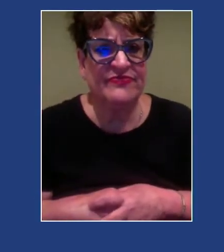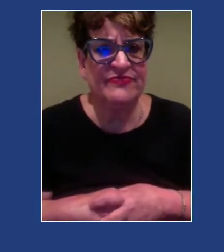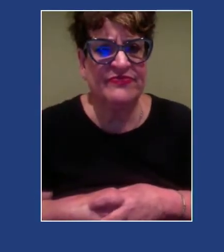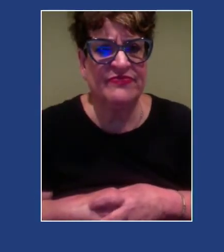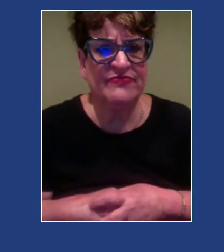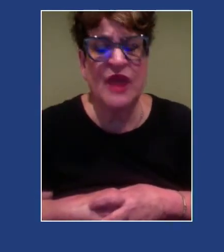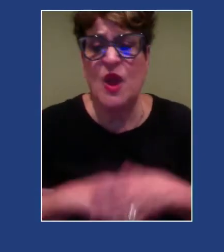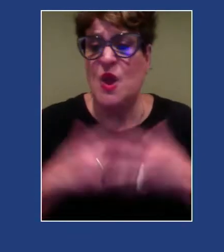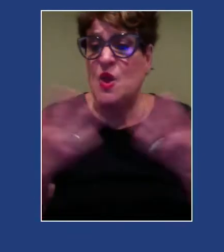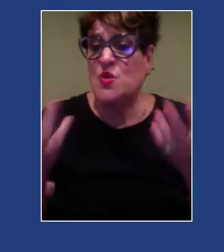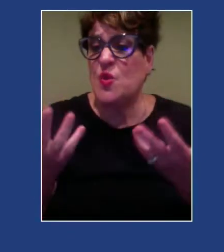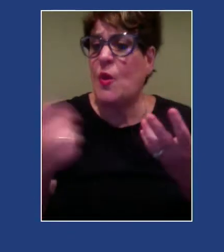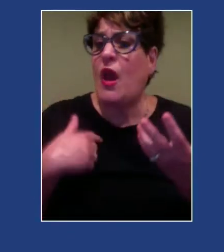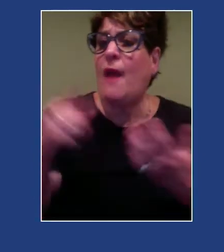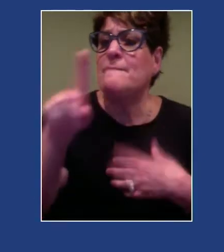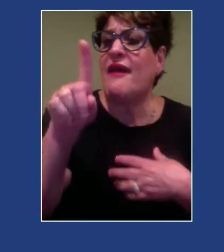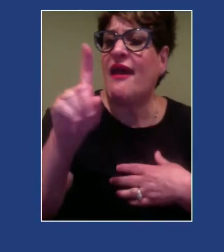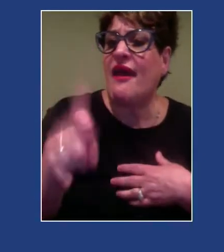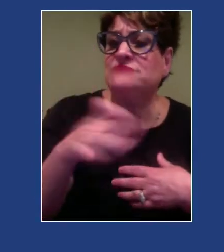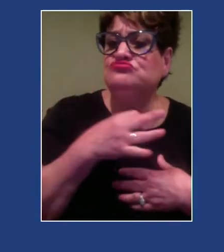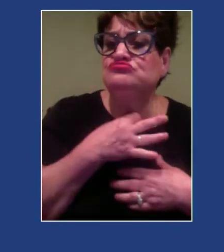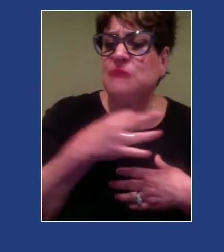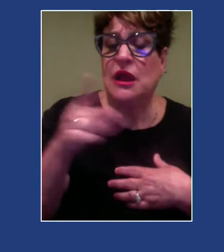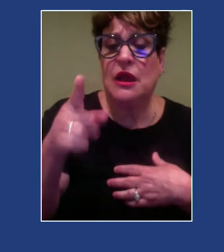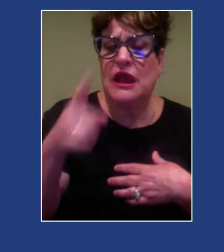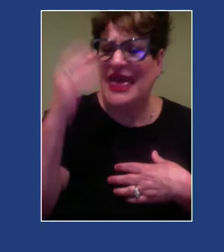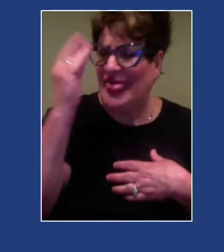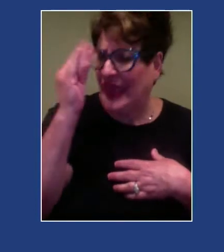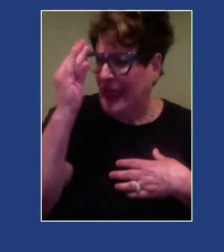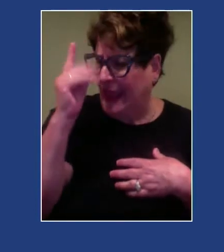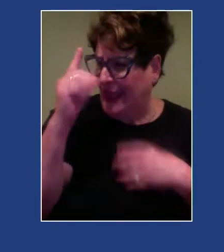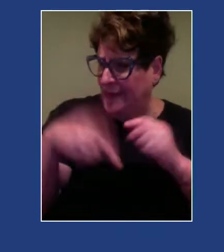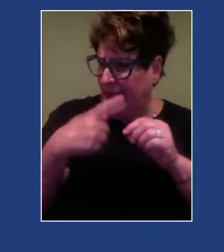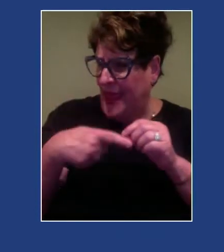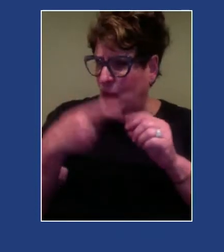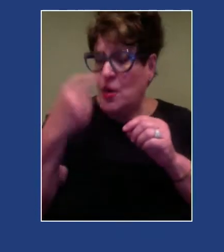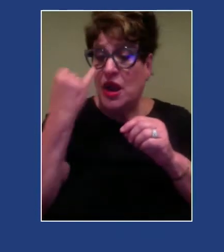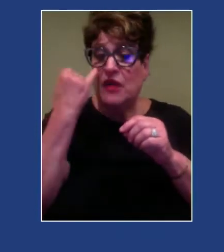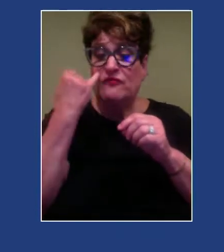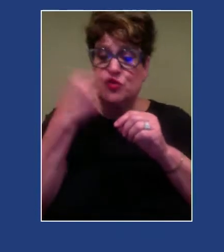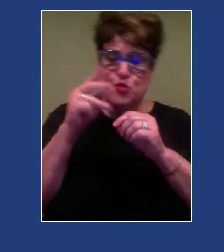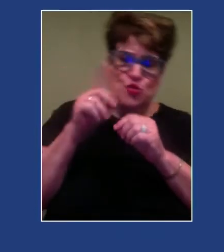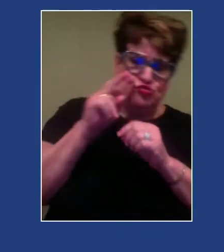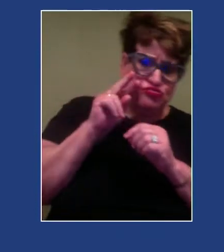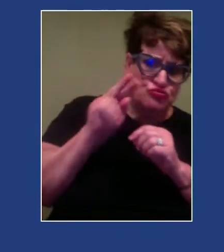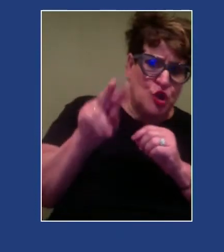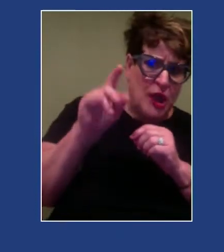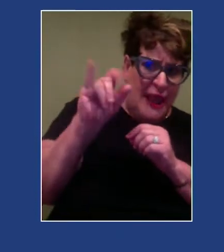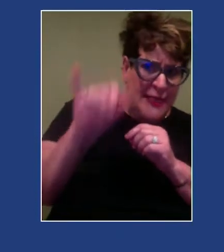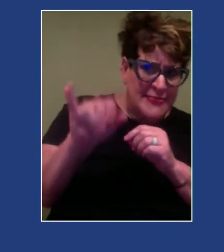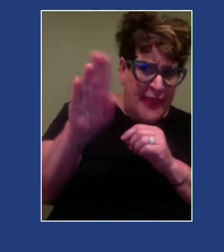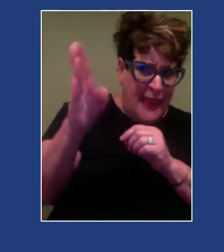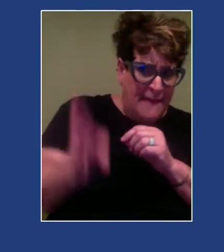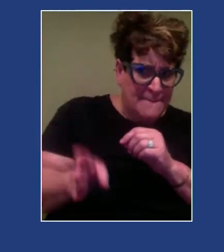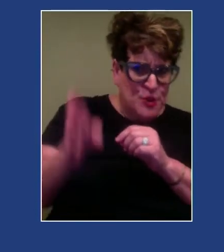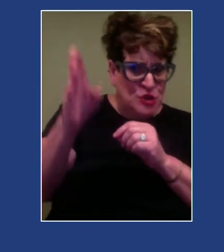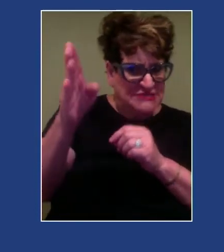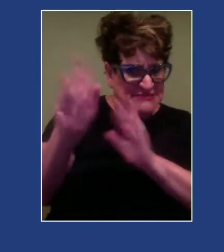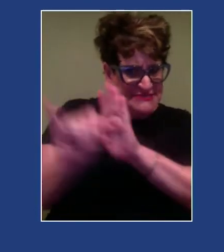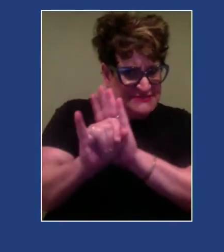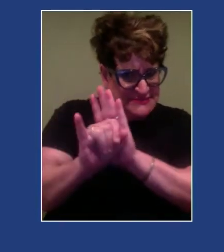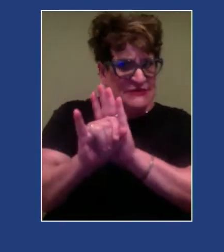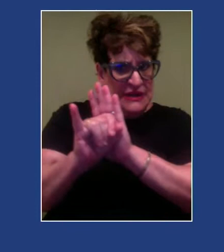So what I'm asking you to consider is that if we're paying attention to people's identities and the intersections of their identities